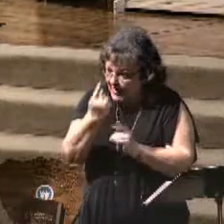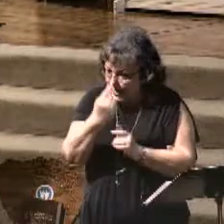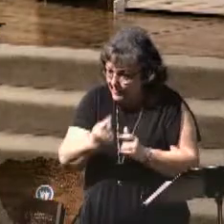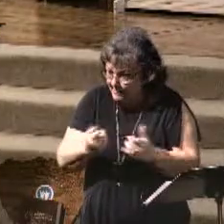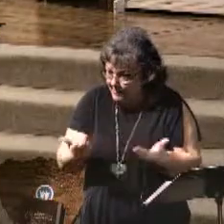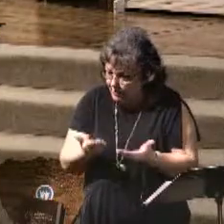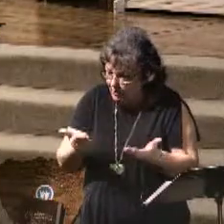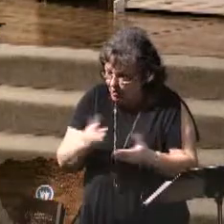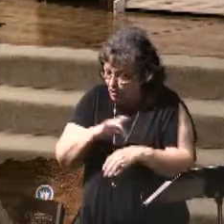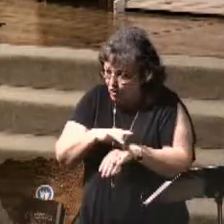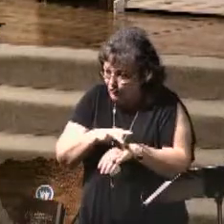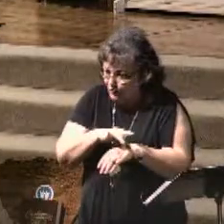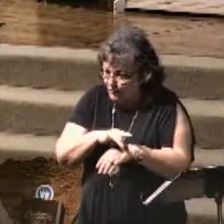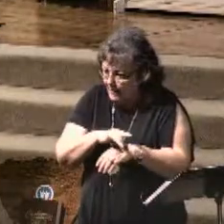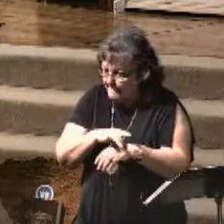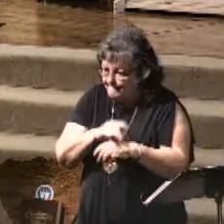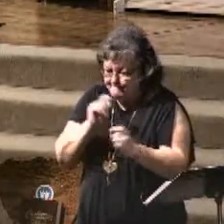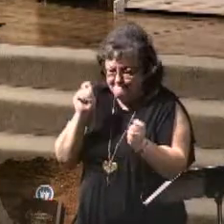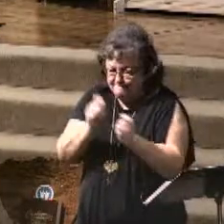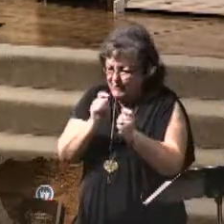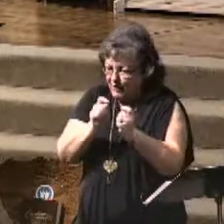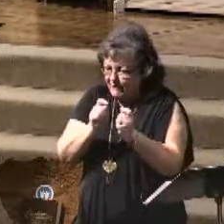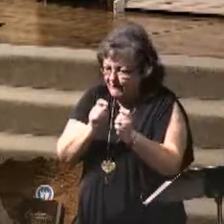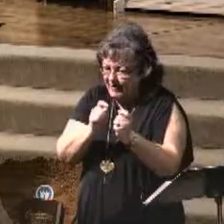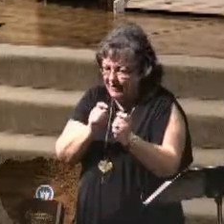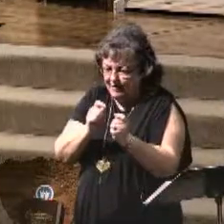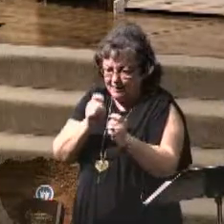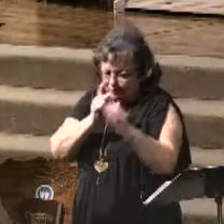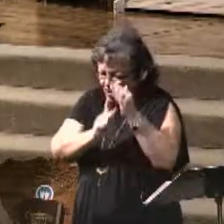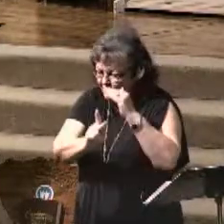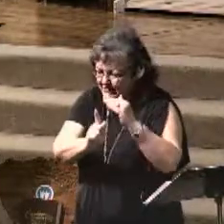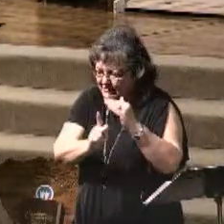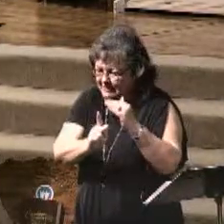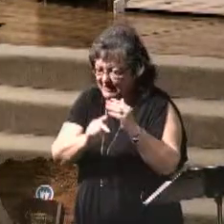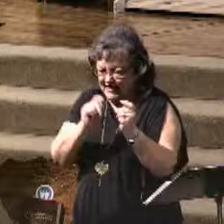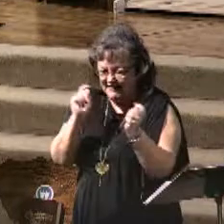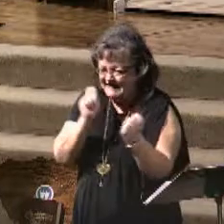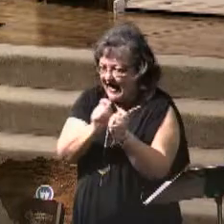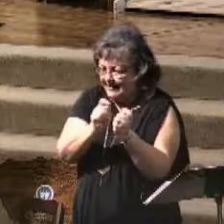percent accuracy on the second time. His track record is impeccable.